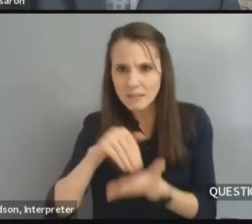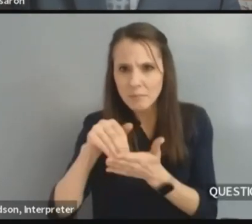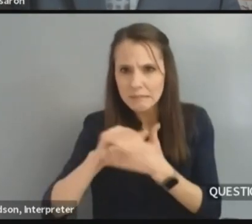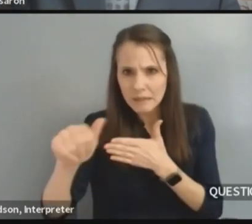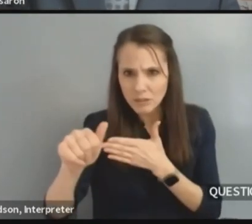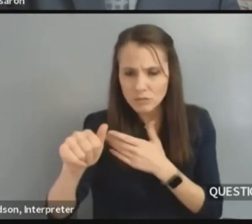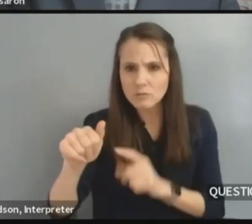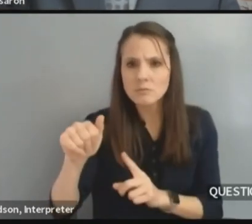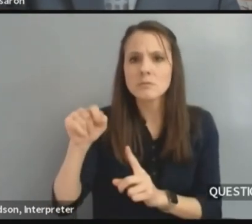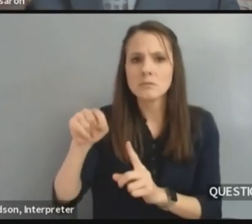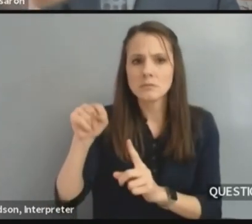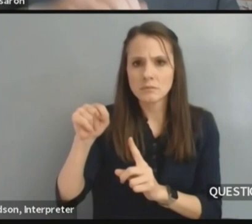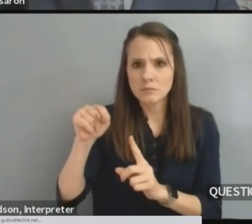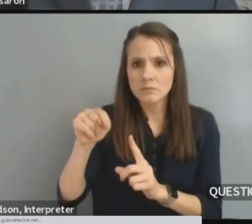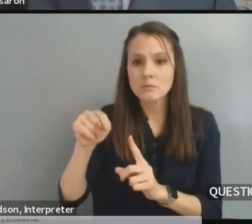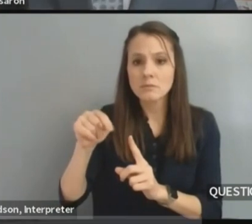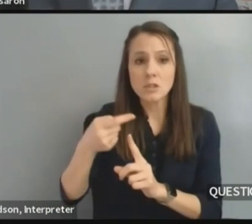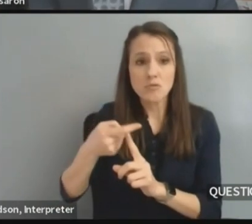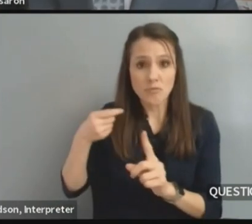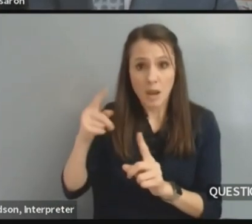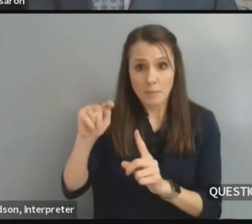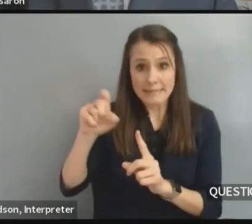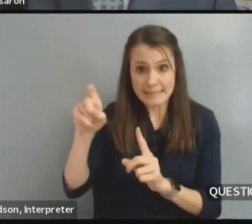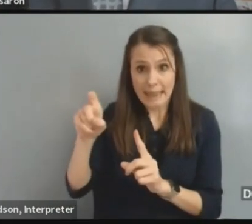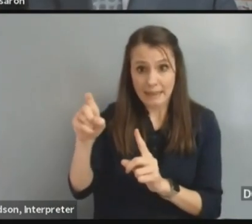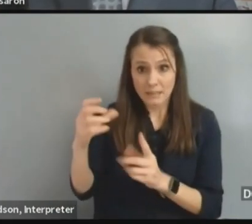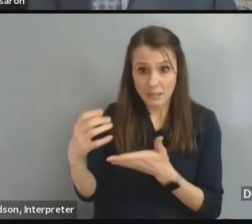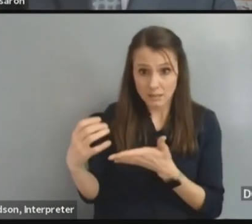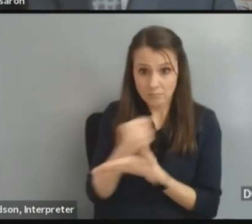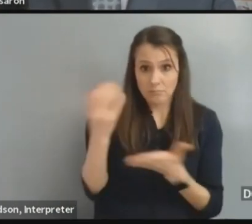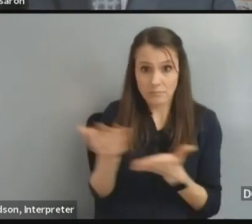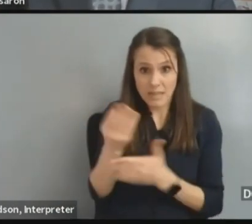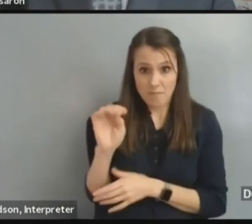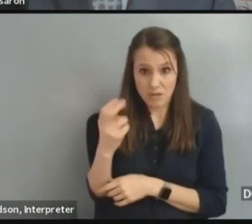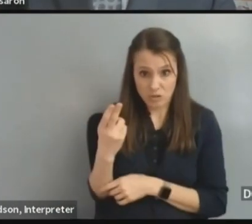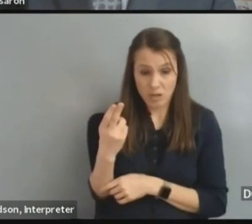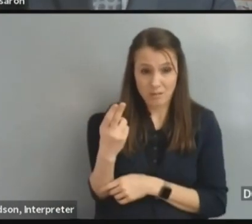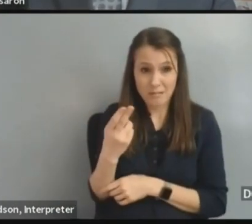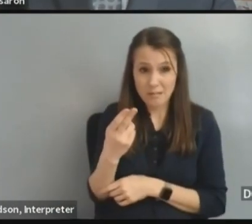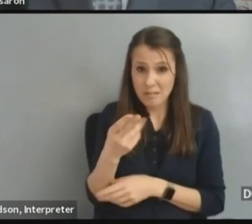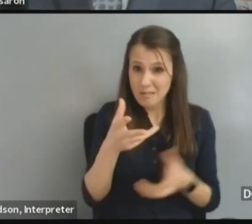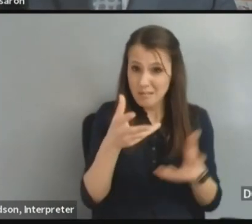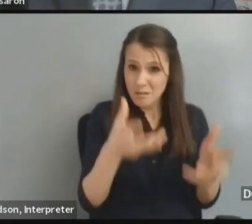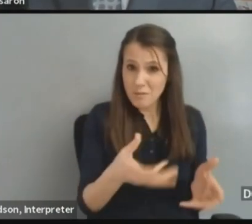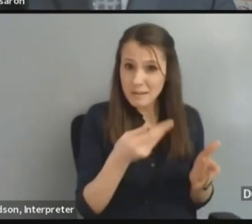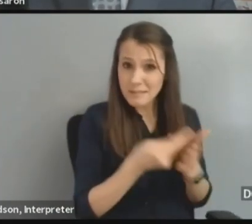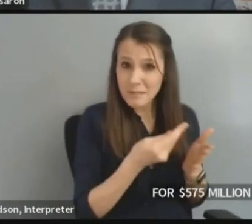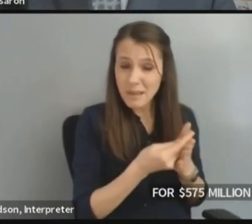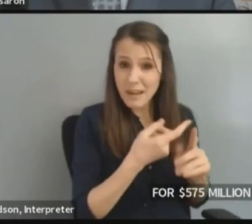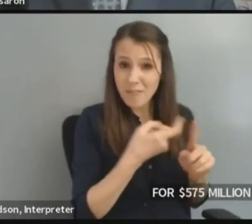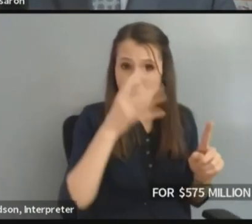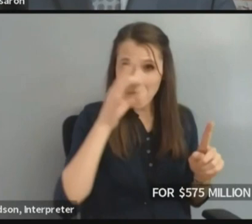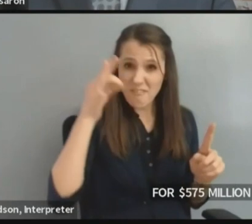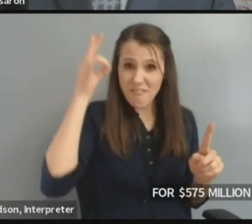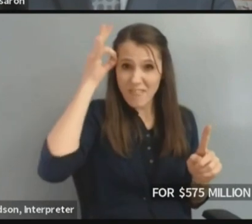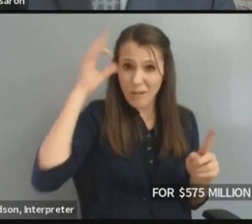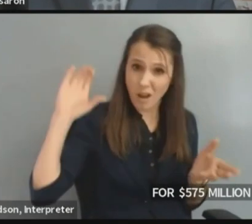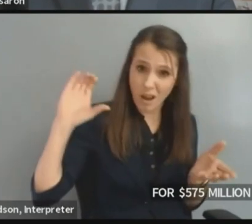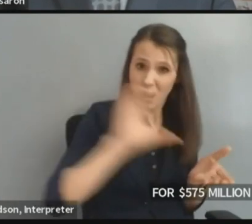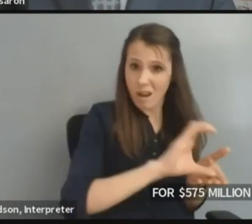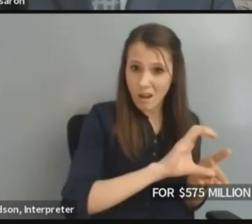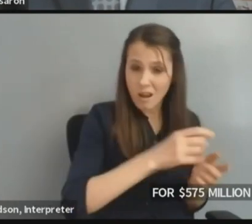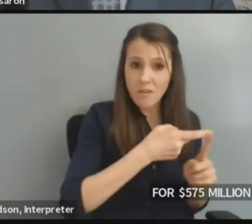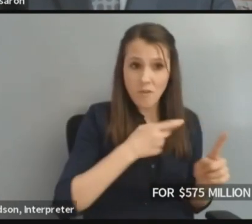tax revenue here in the state, and the rest of this money is a federal allocation that the